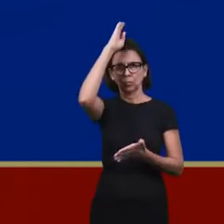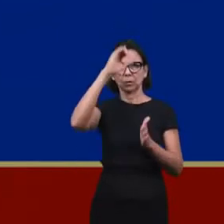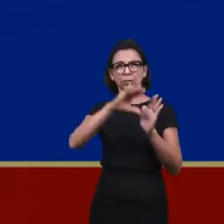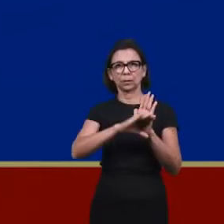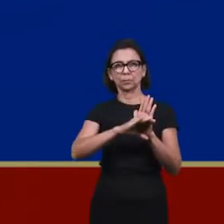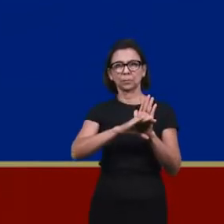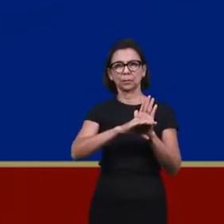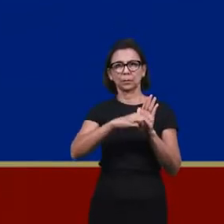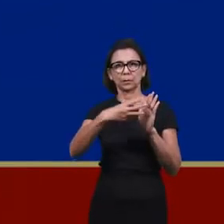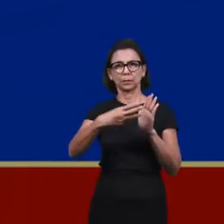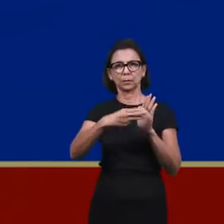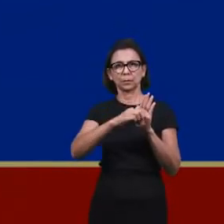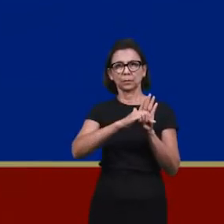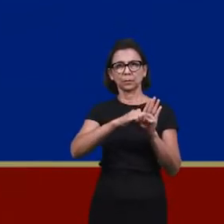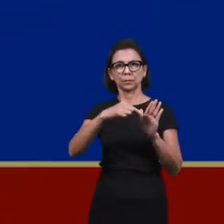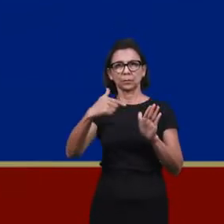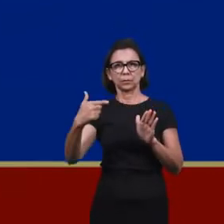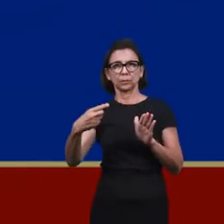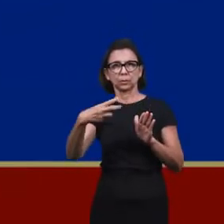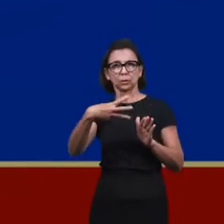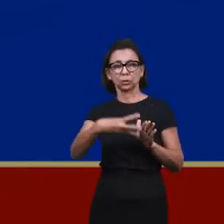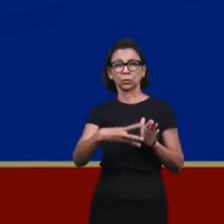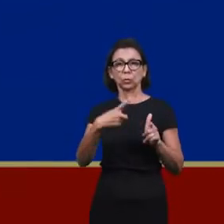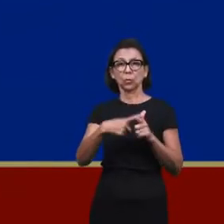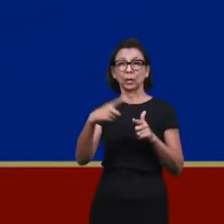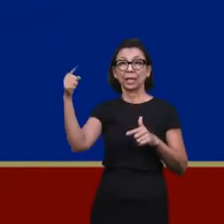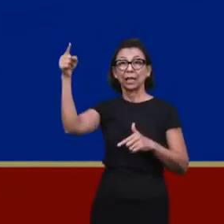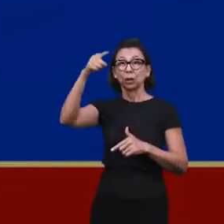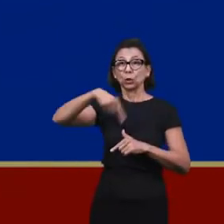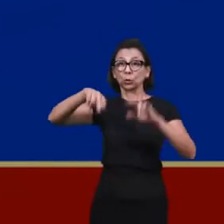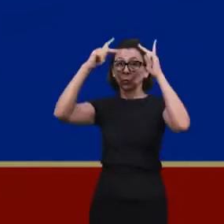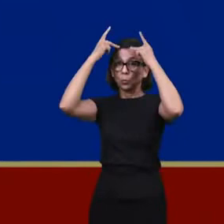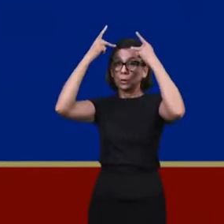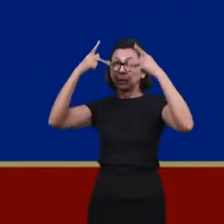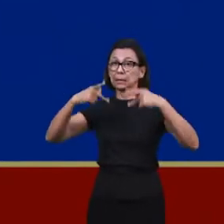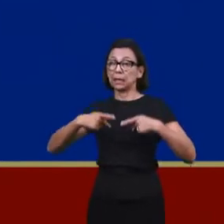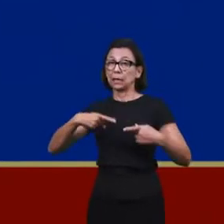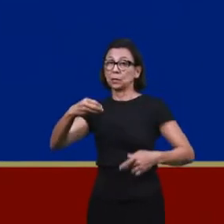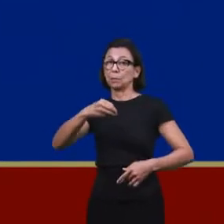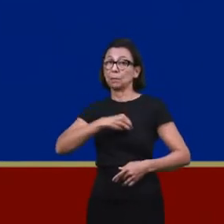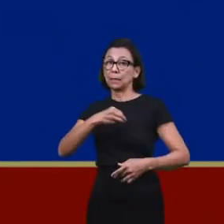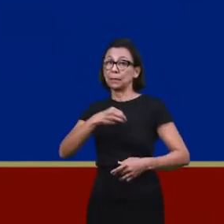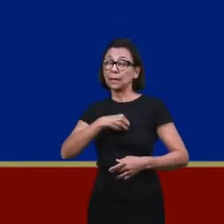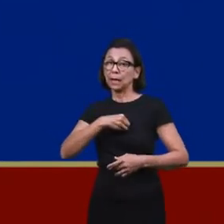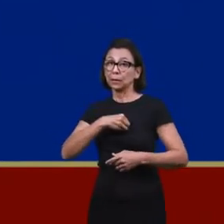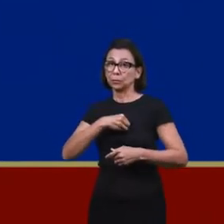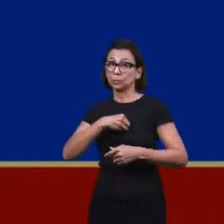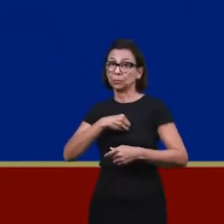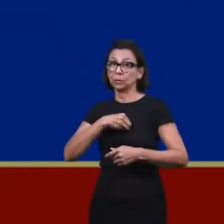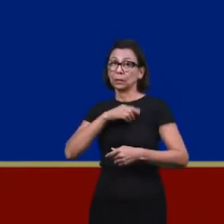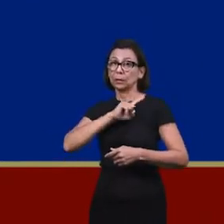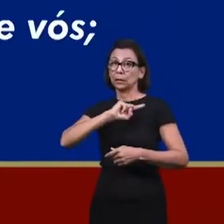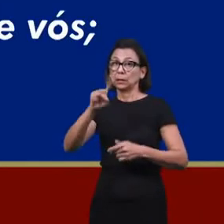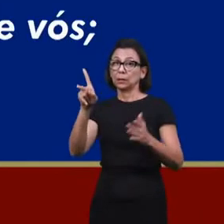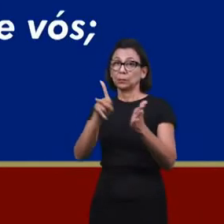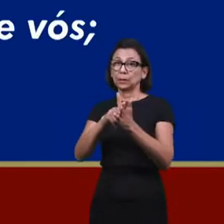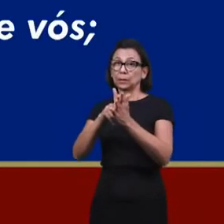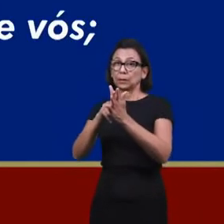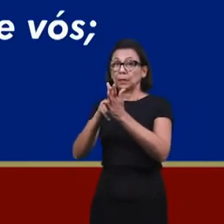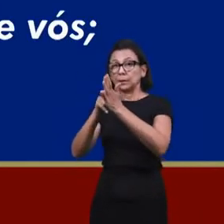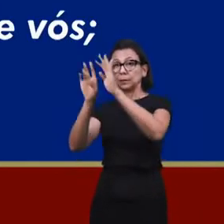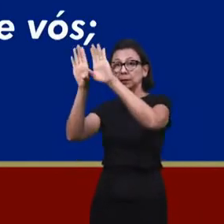verse 23, for all have sinned and fall short of the glory of God. Everyone sinned.